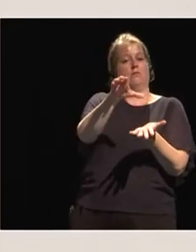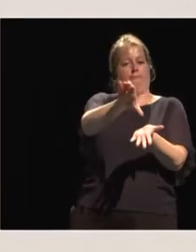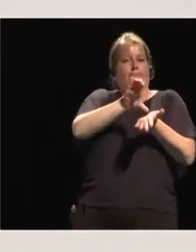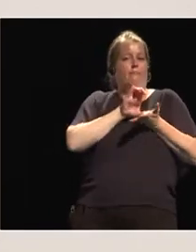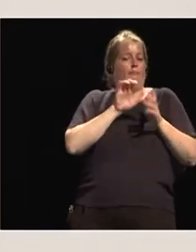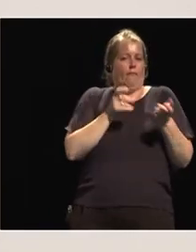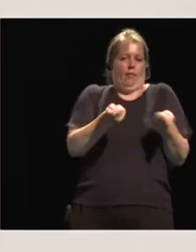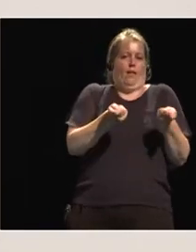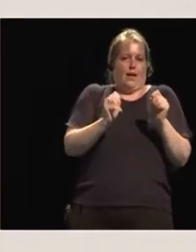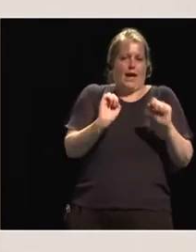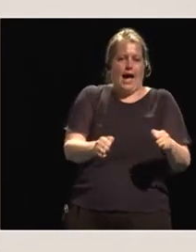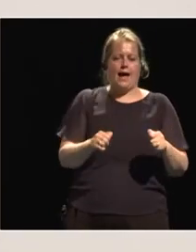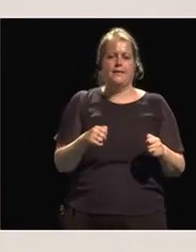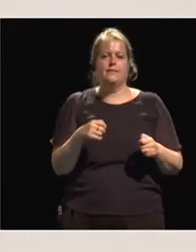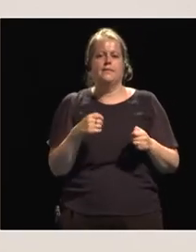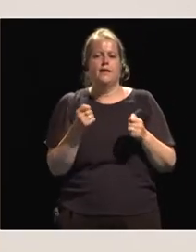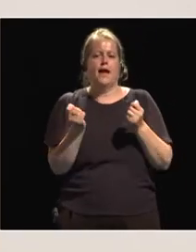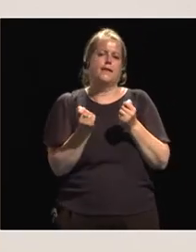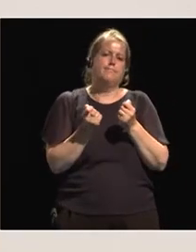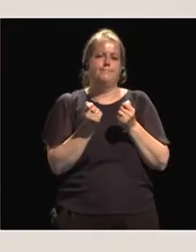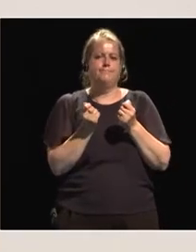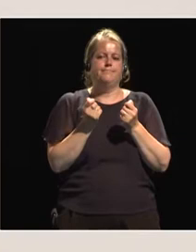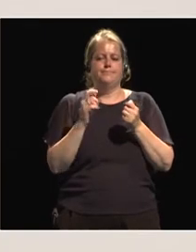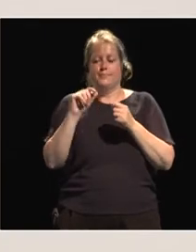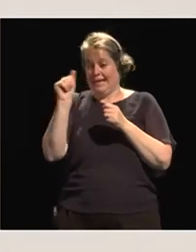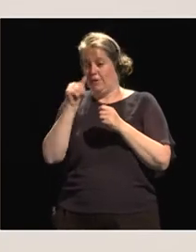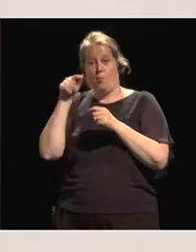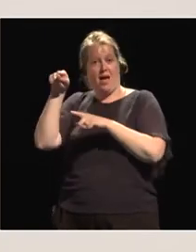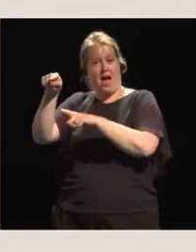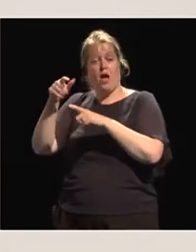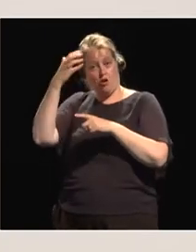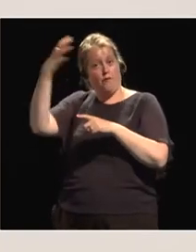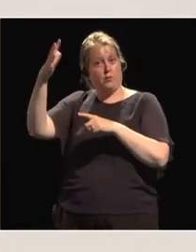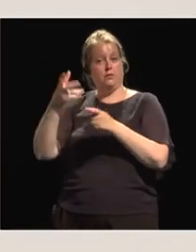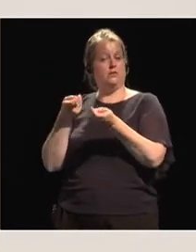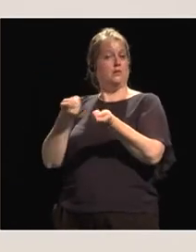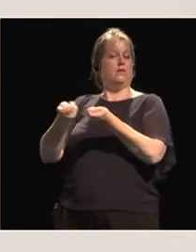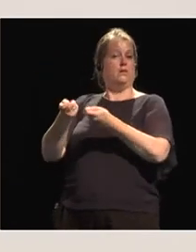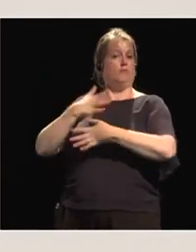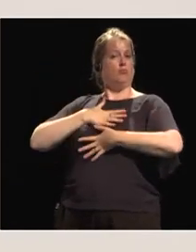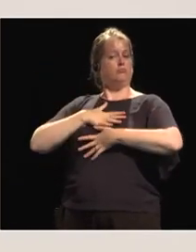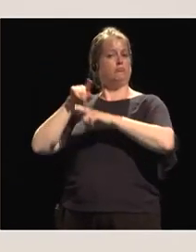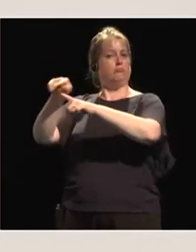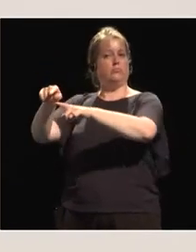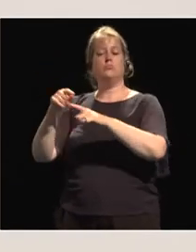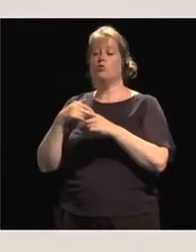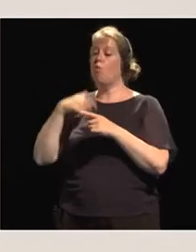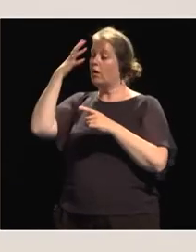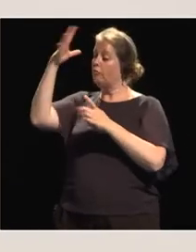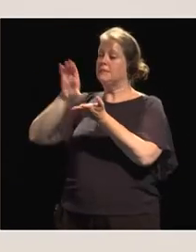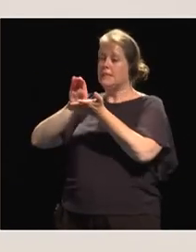Mojo-led park in Ethiopia, owned by government. Government make investment